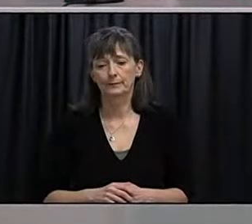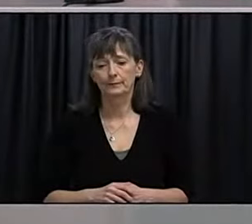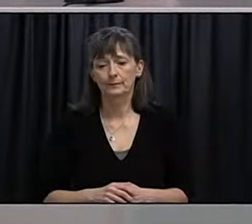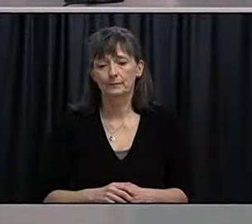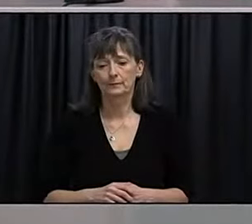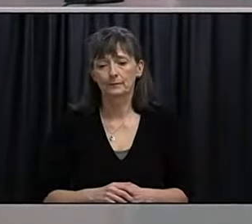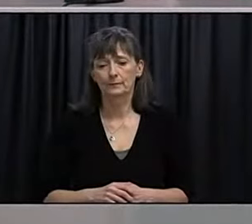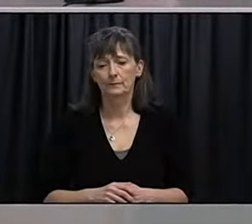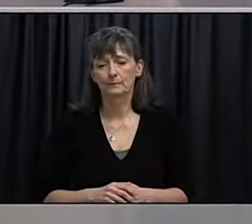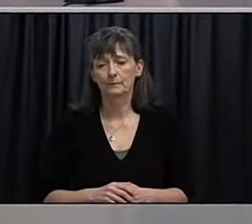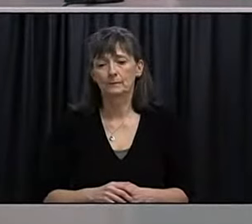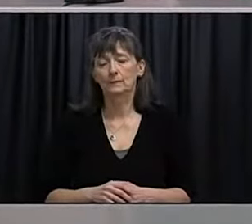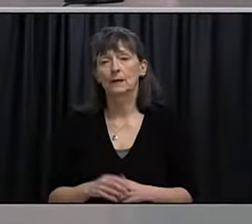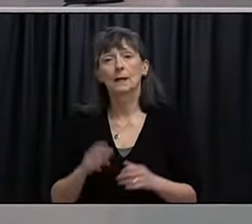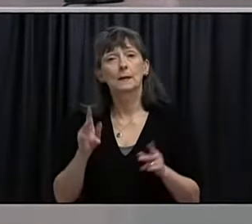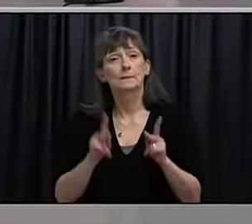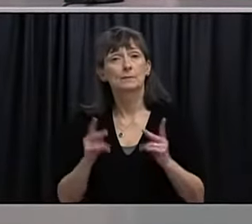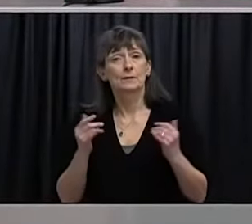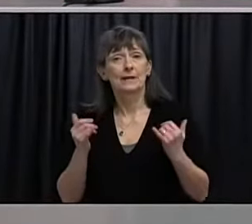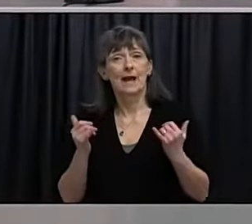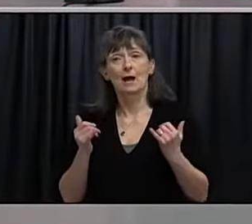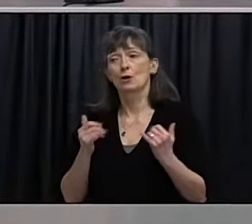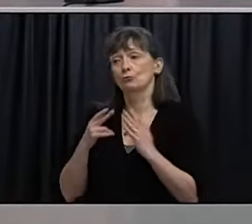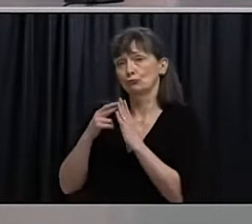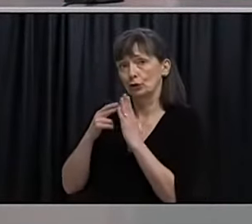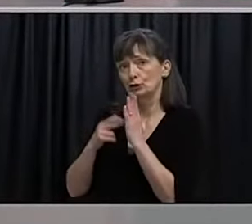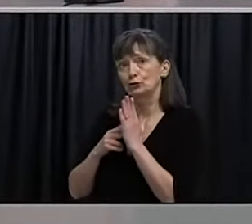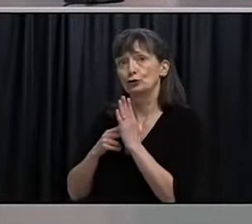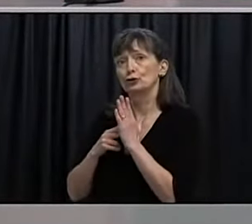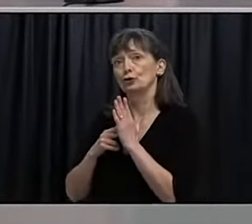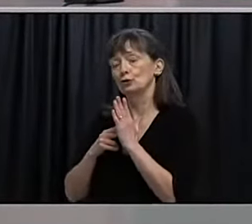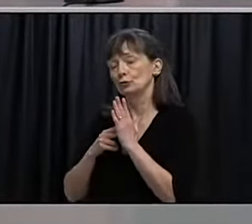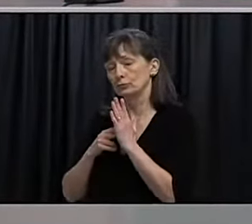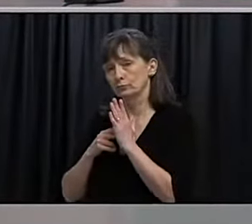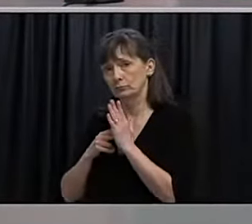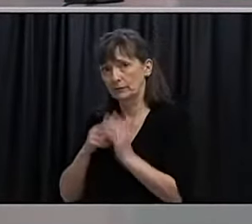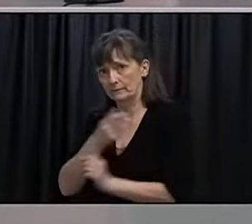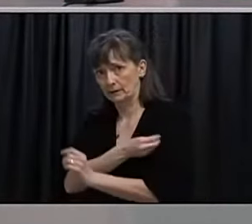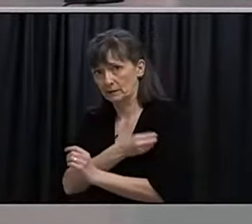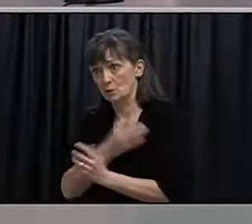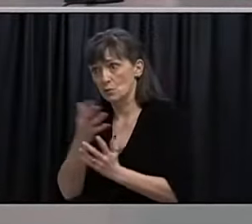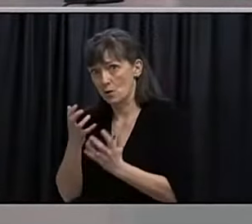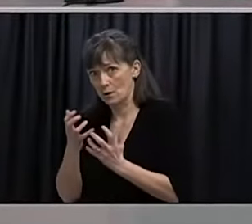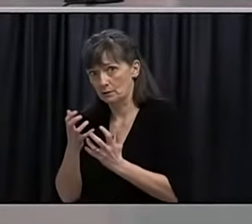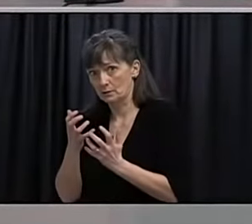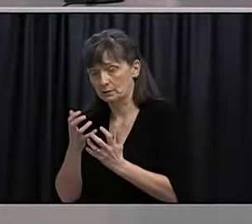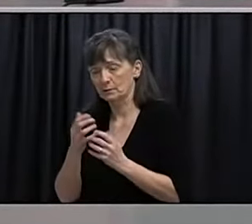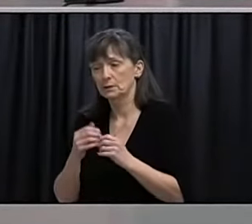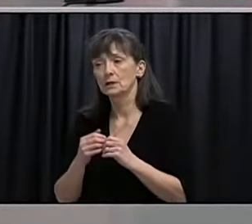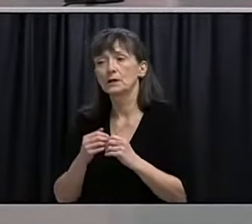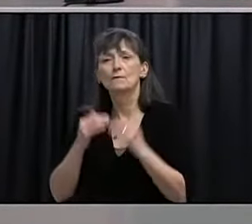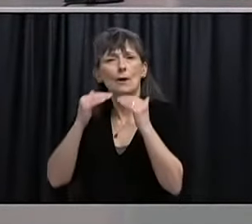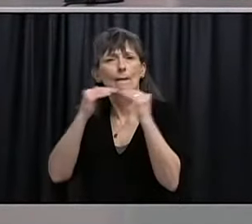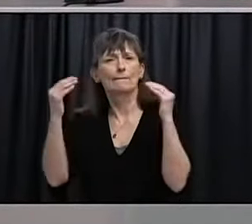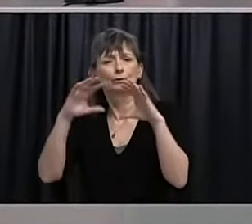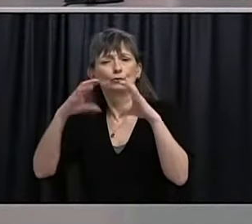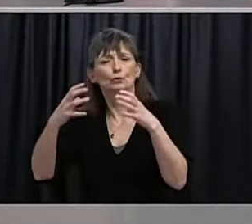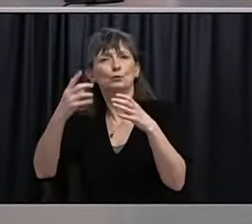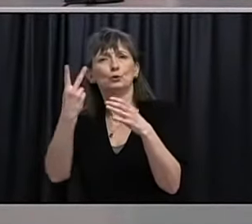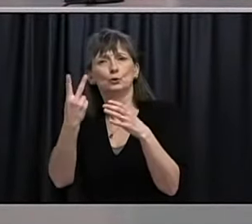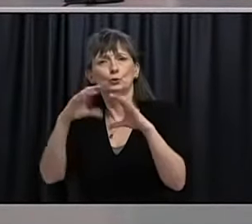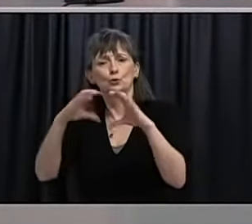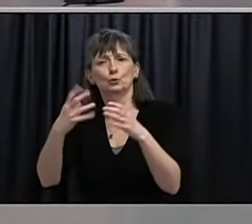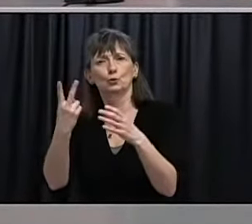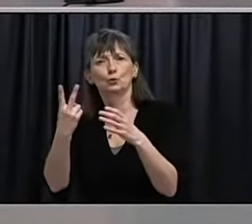People who are registering for vaccination phase two, when when will the first vaccination start to happen?